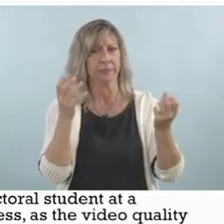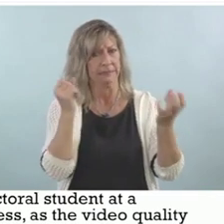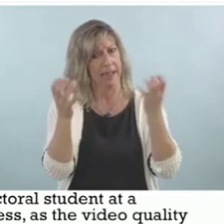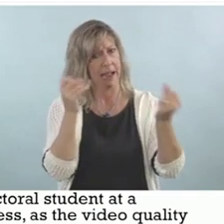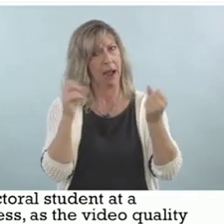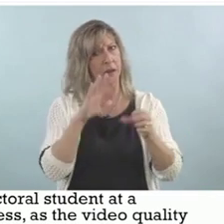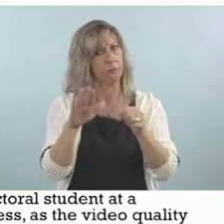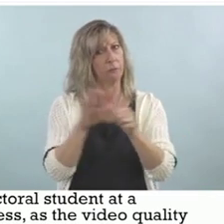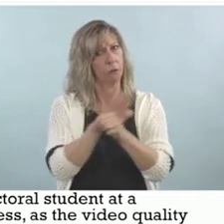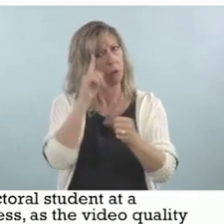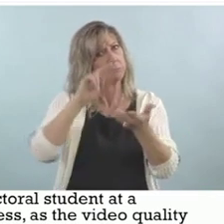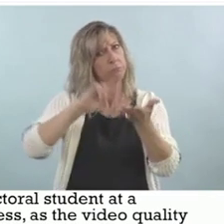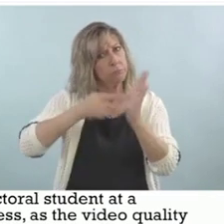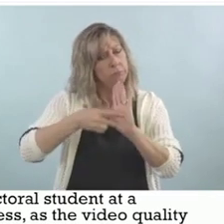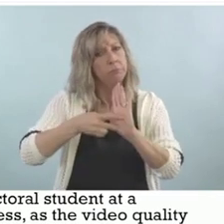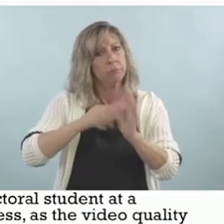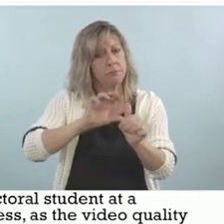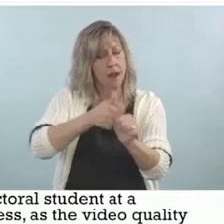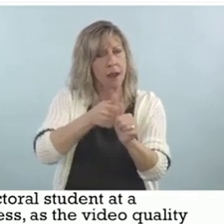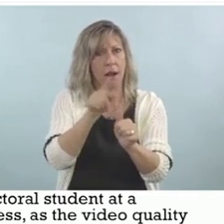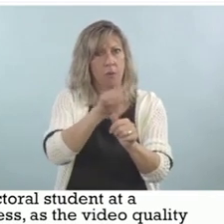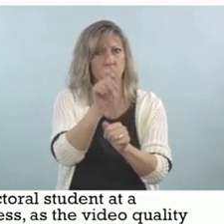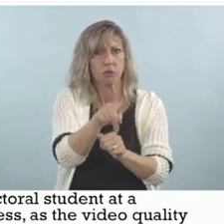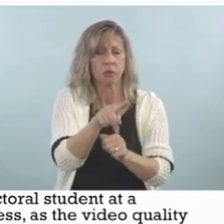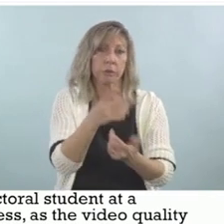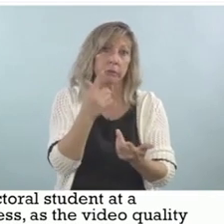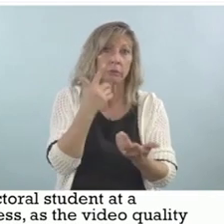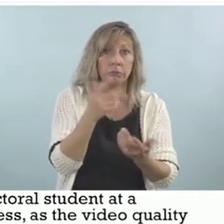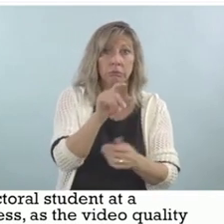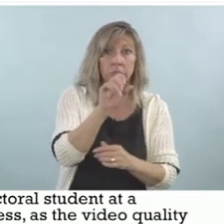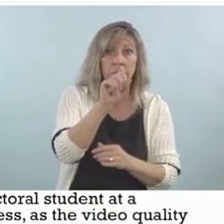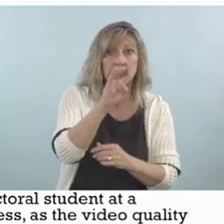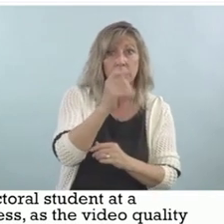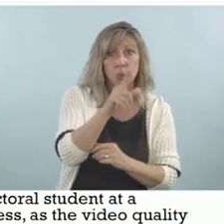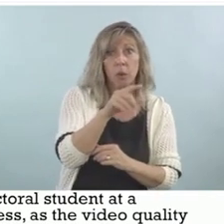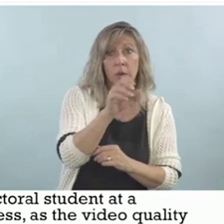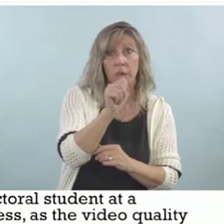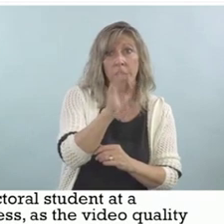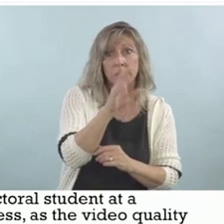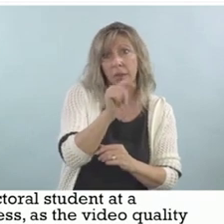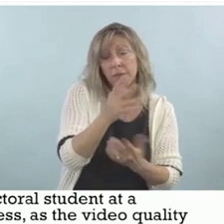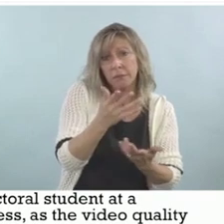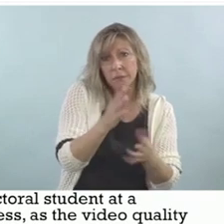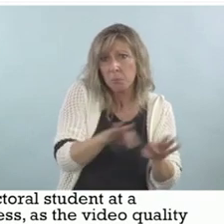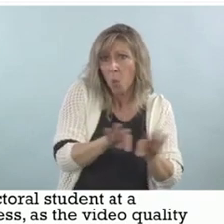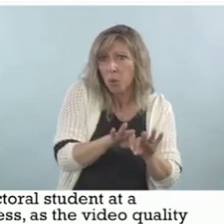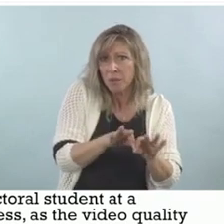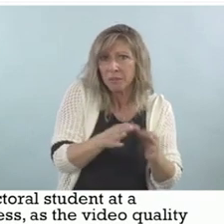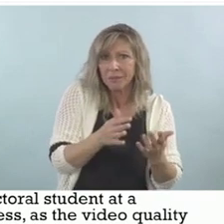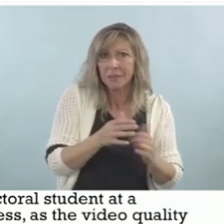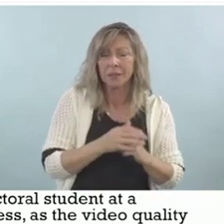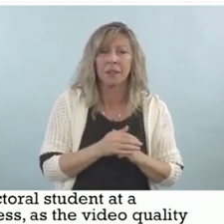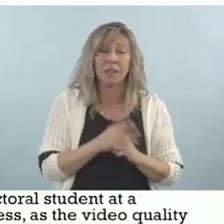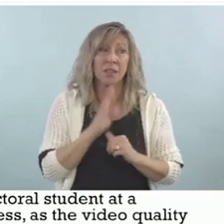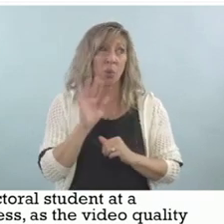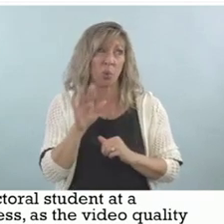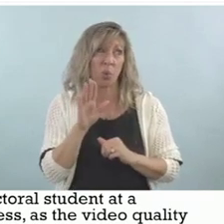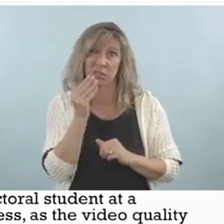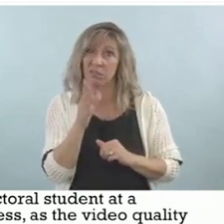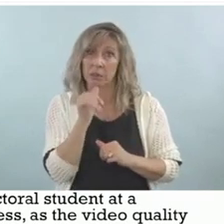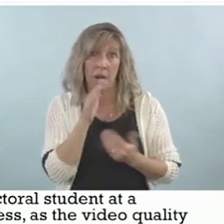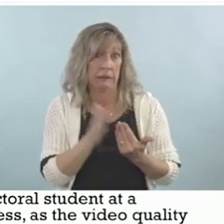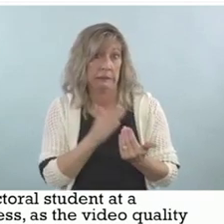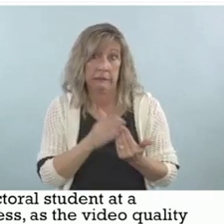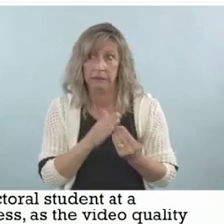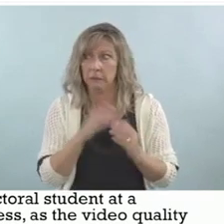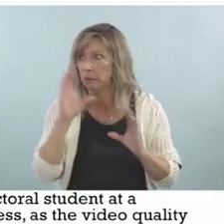questions about sexual assault. Believe it or not, believe was a pretty significant challenge. I had a